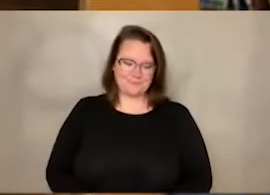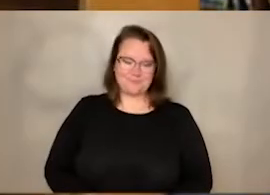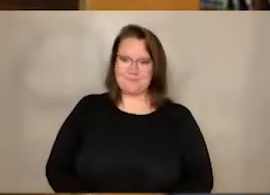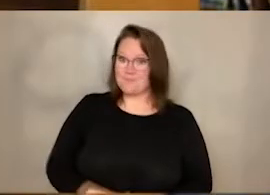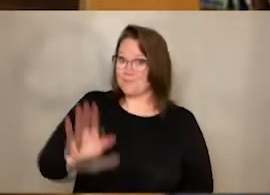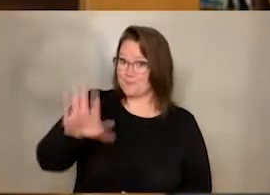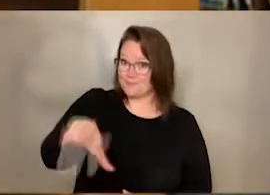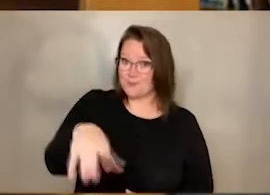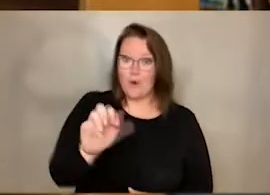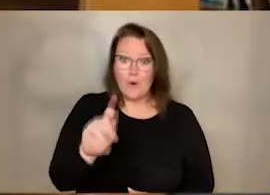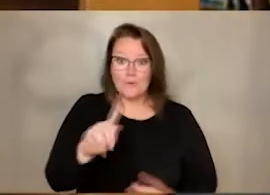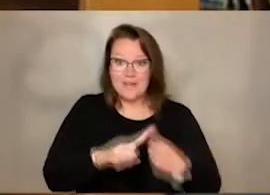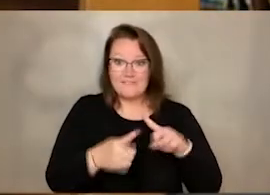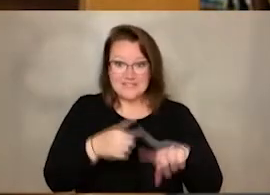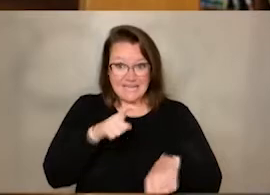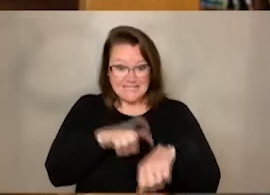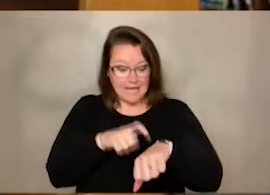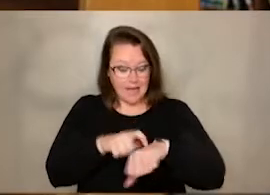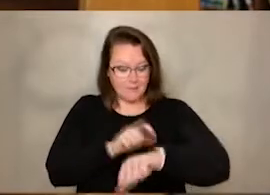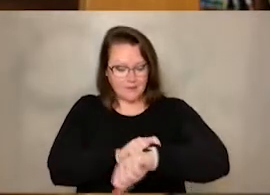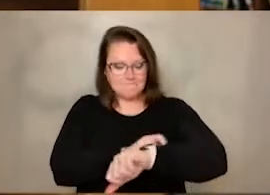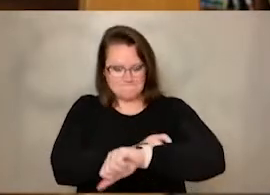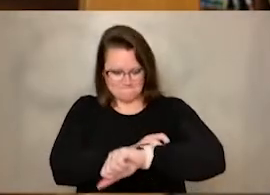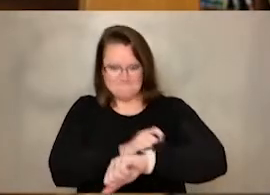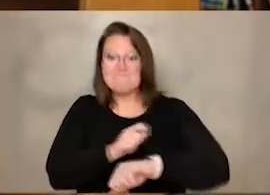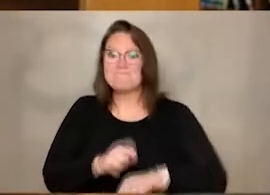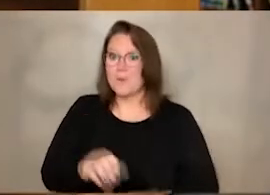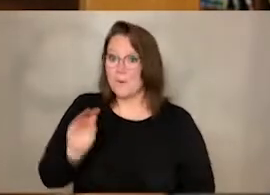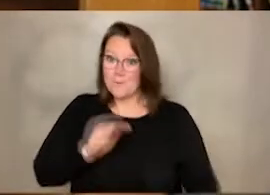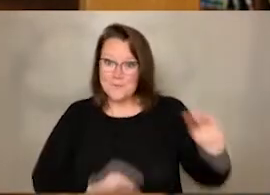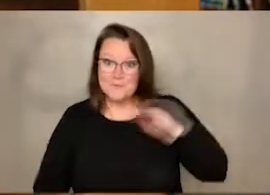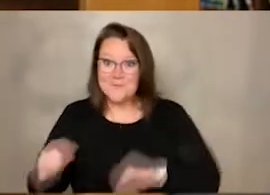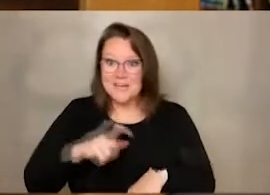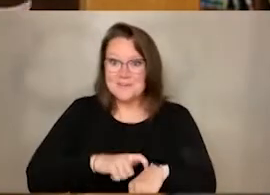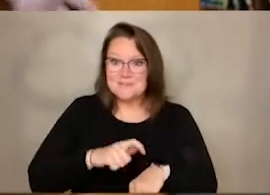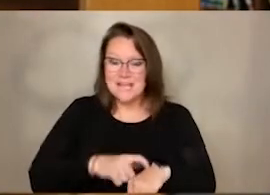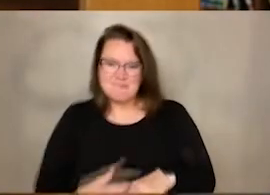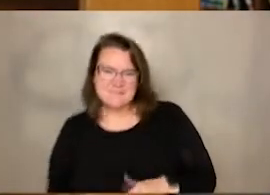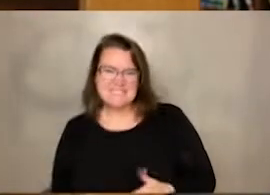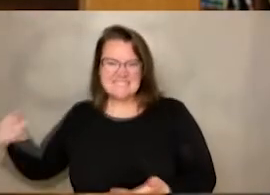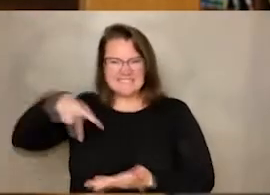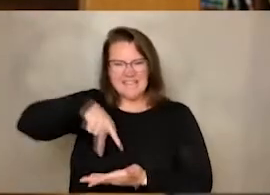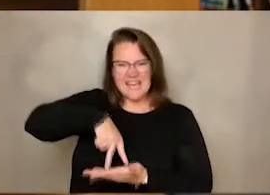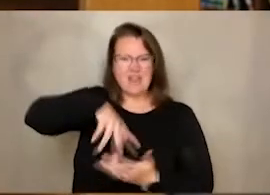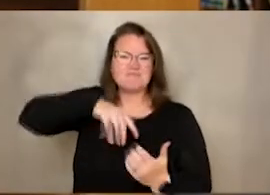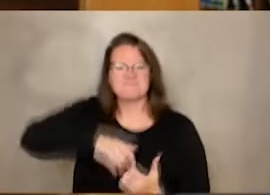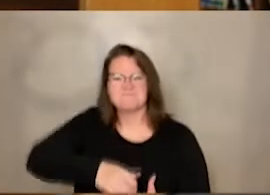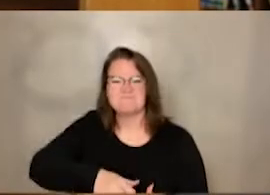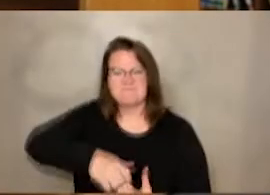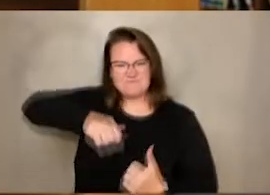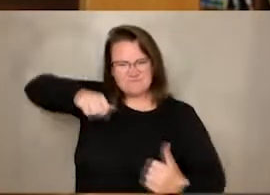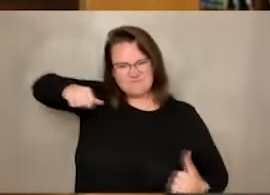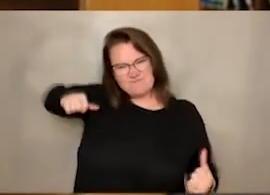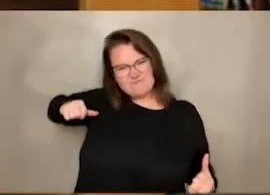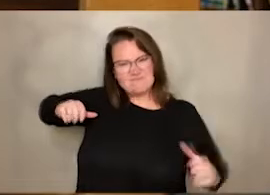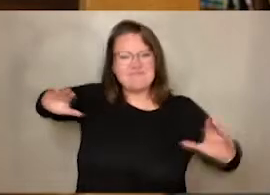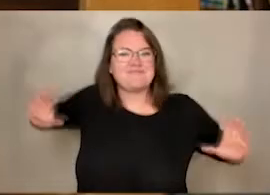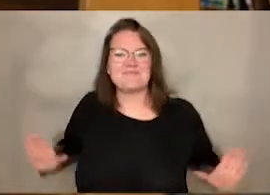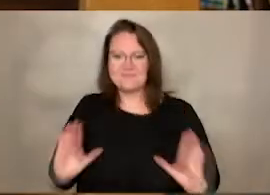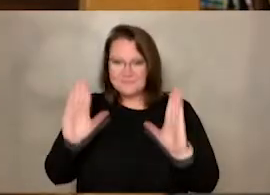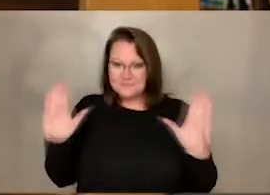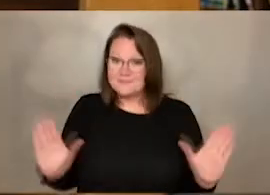Okay, friends, what time is it? It's wiggle time. Stand up, stretch out those muscles, get them going.